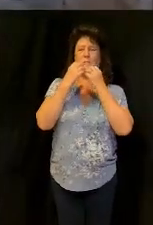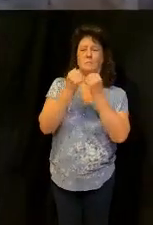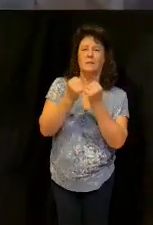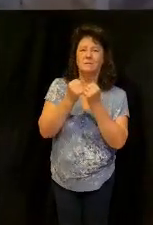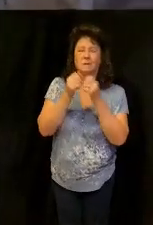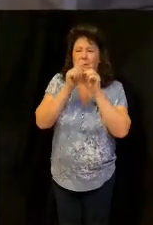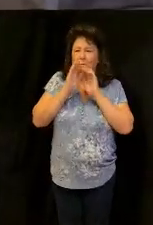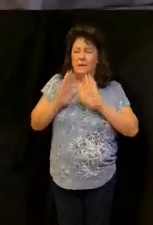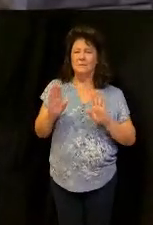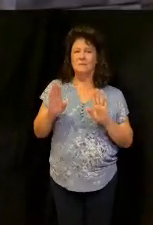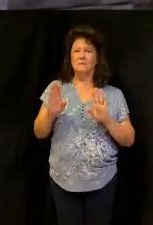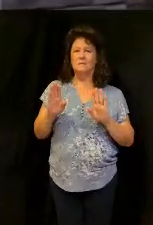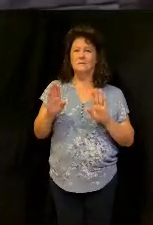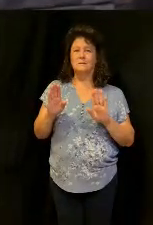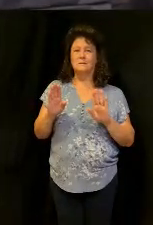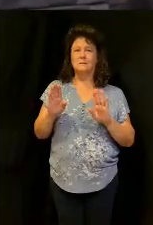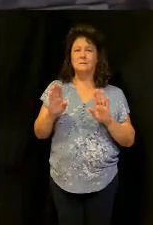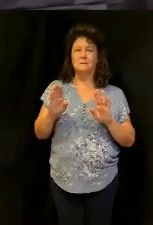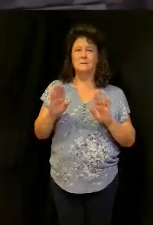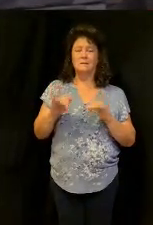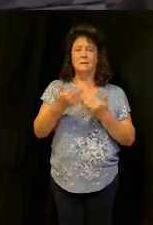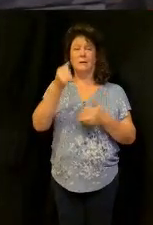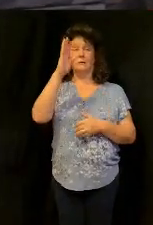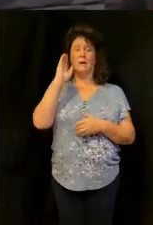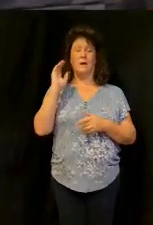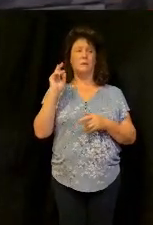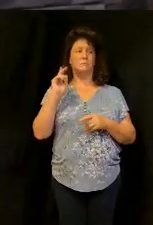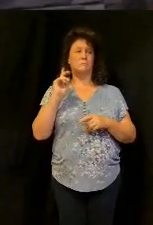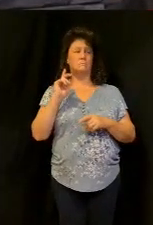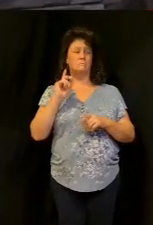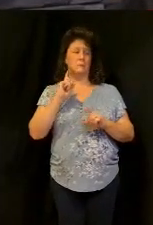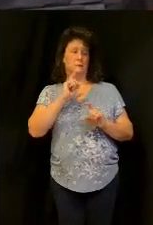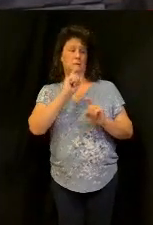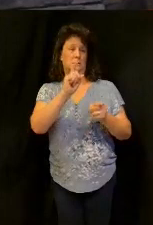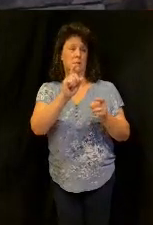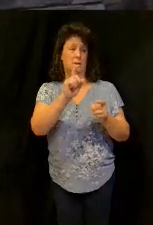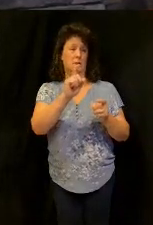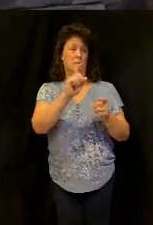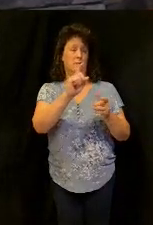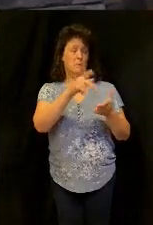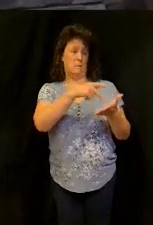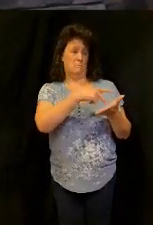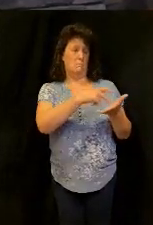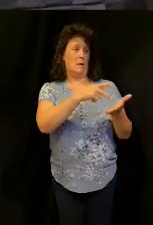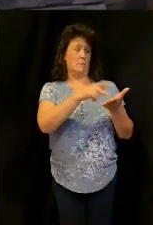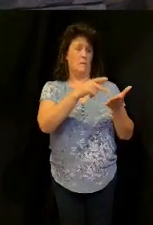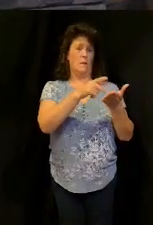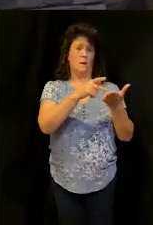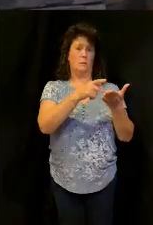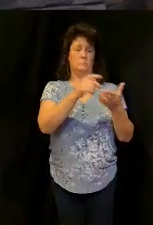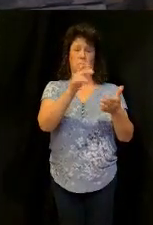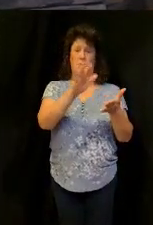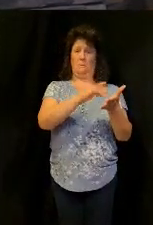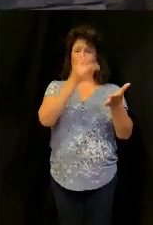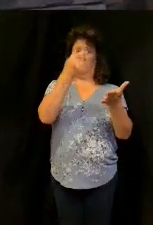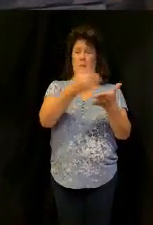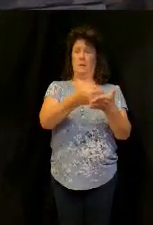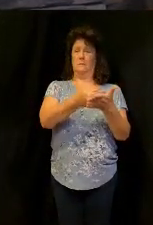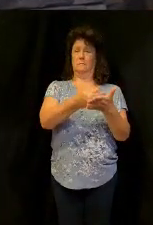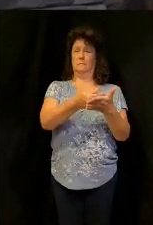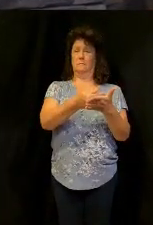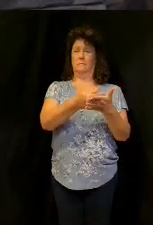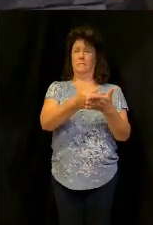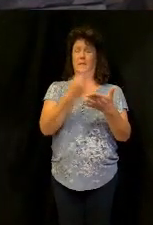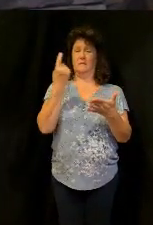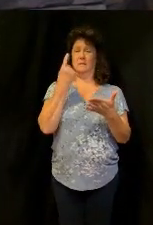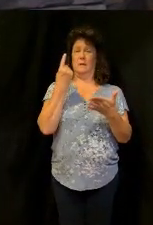for you a wage right that your needs can be met right that you would have you would have